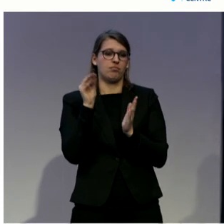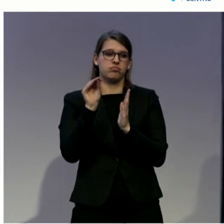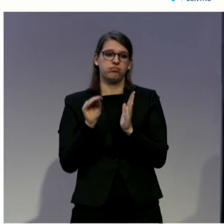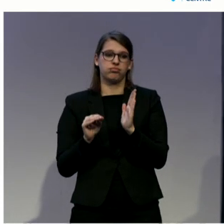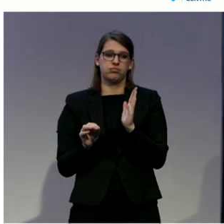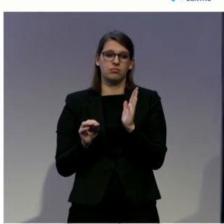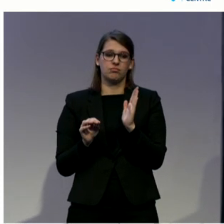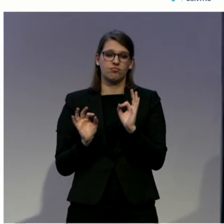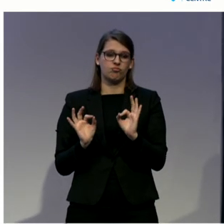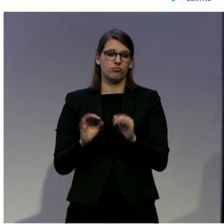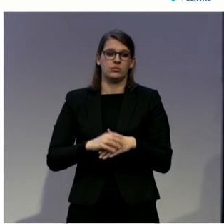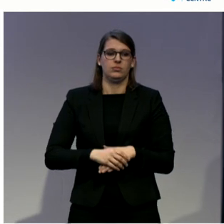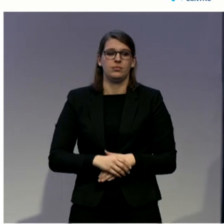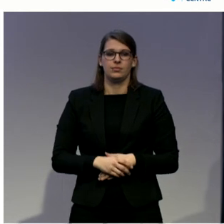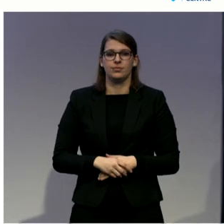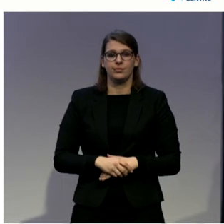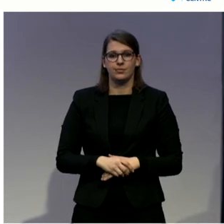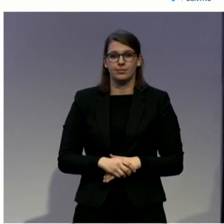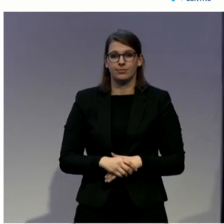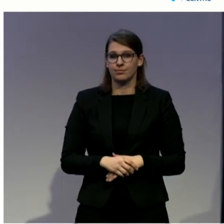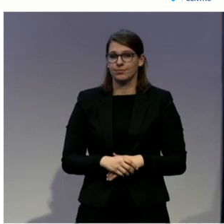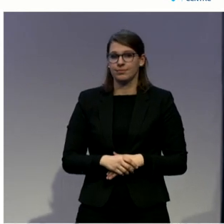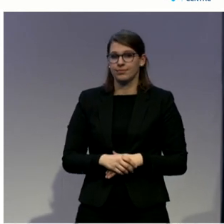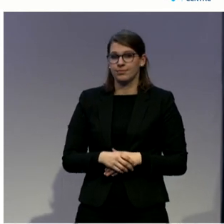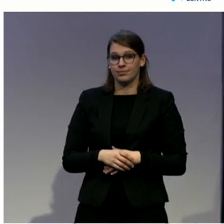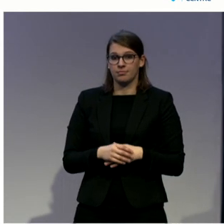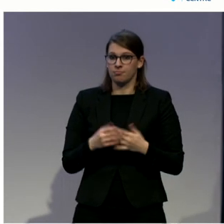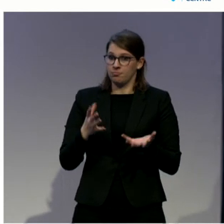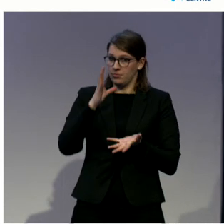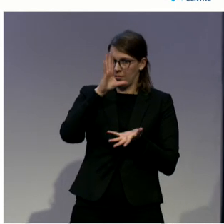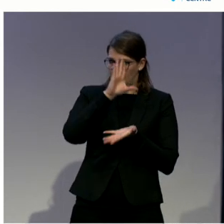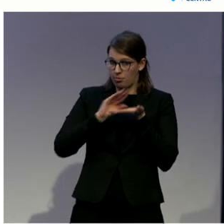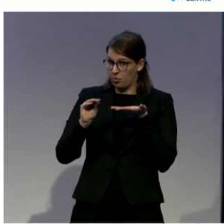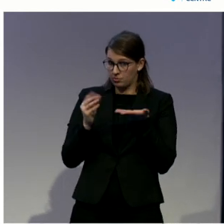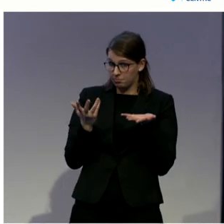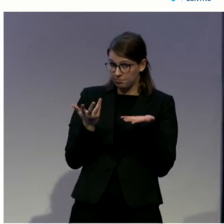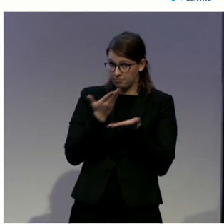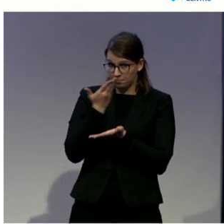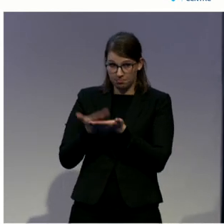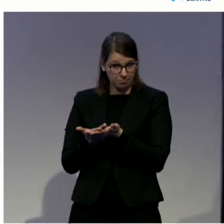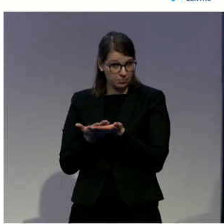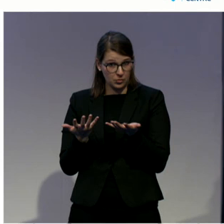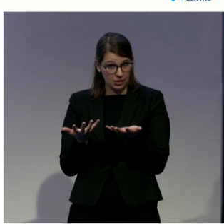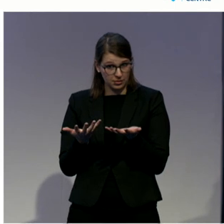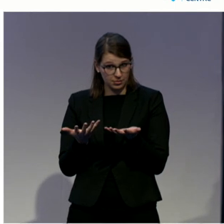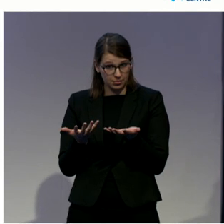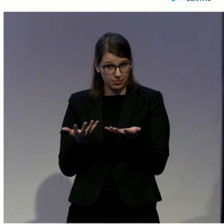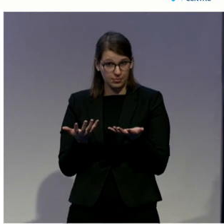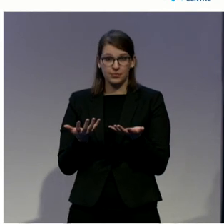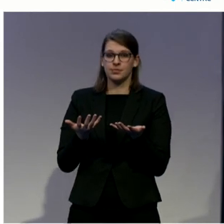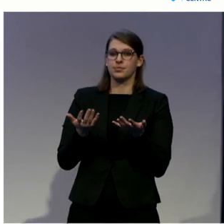So what about the findings? Amongst the main findings of the report were that crime against people with disabilities